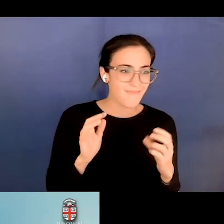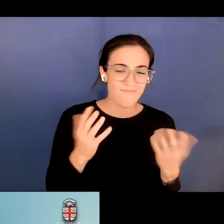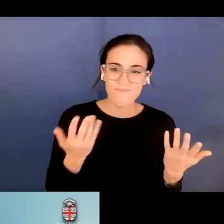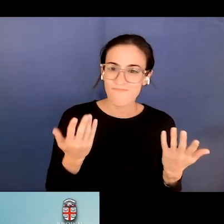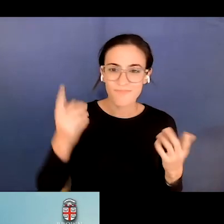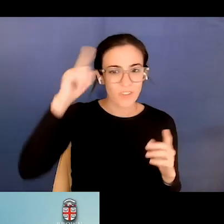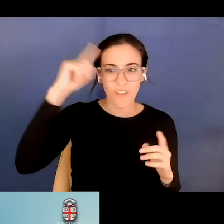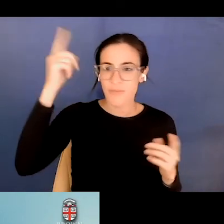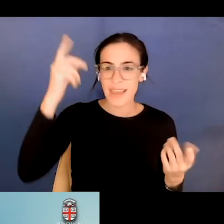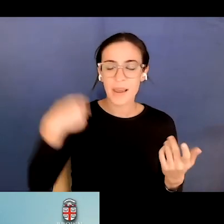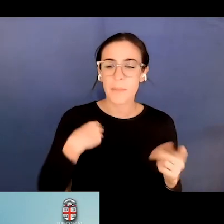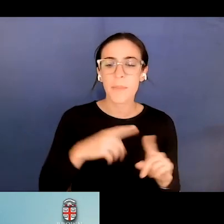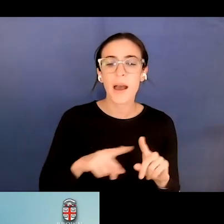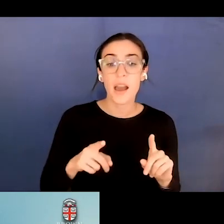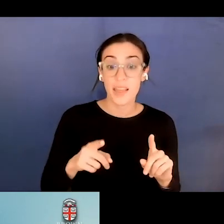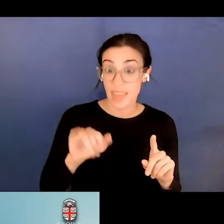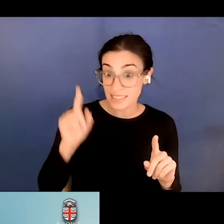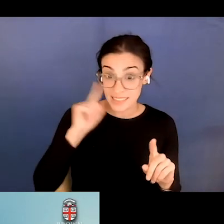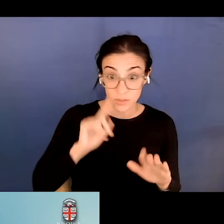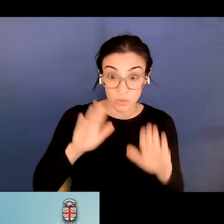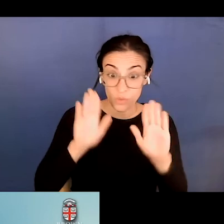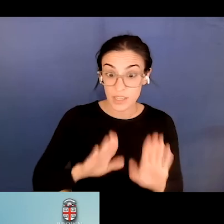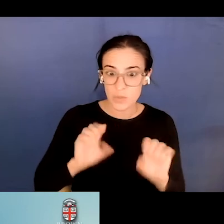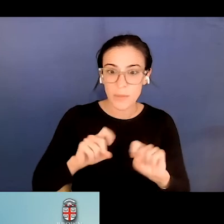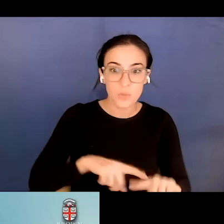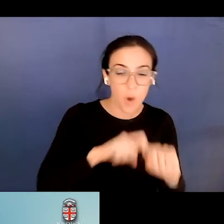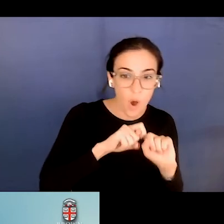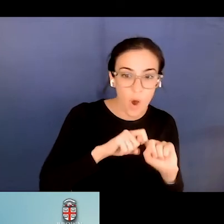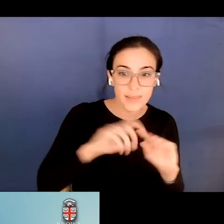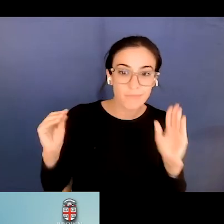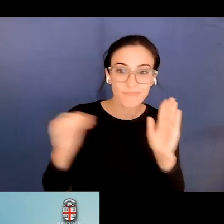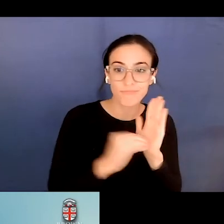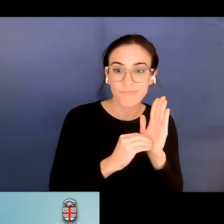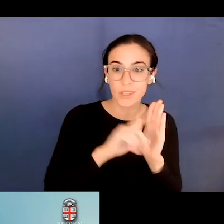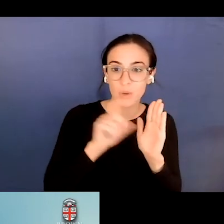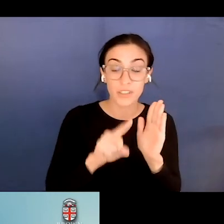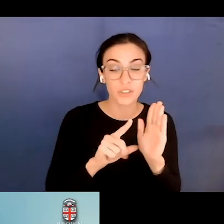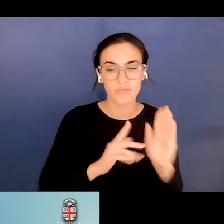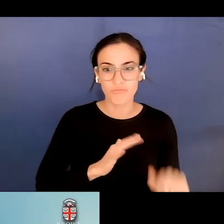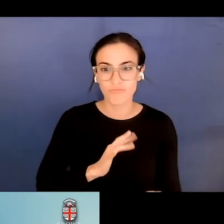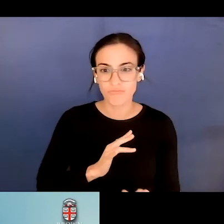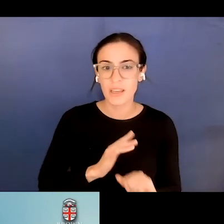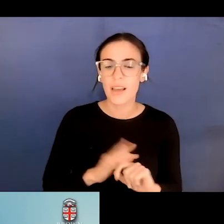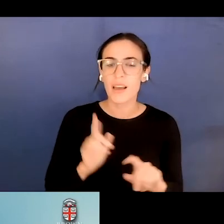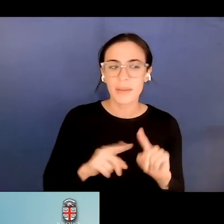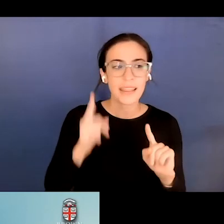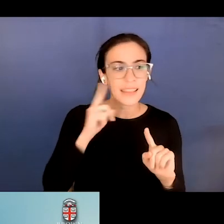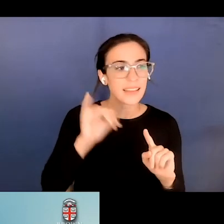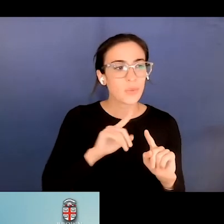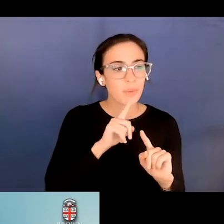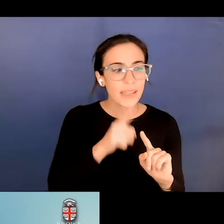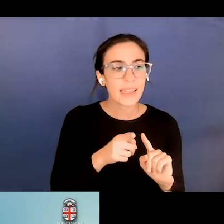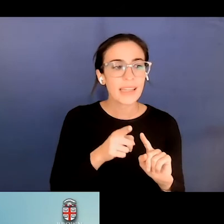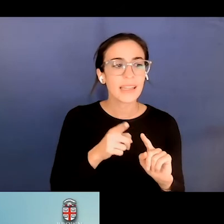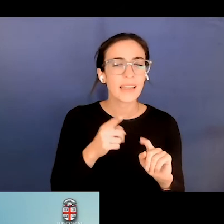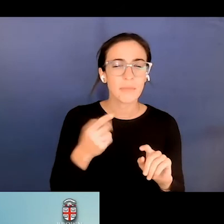it and insert it and have them, you know, one of the things I think that's really useful. When, when I teach people that are going to